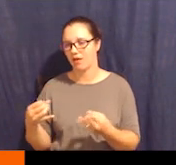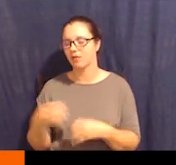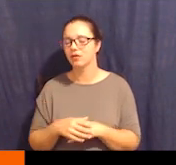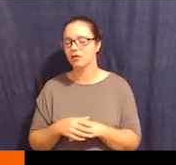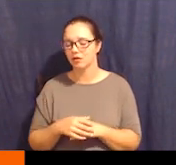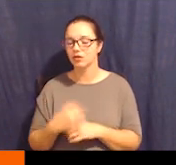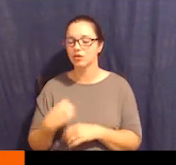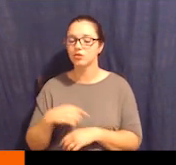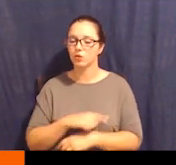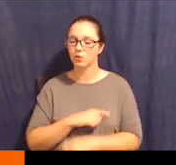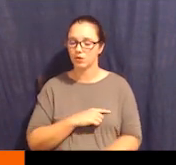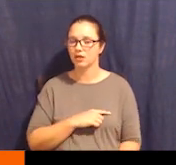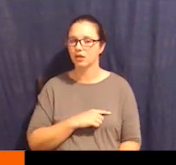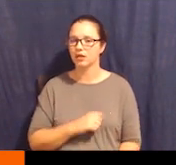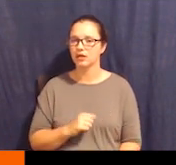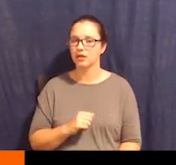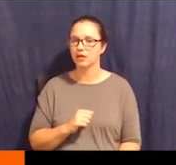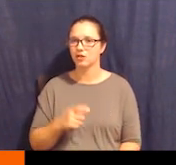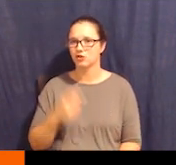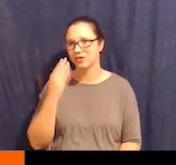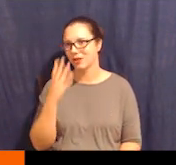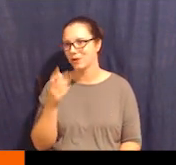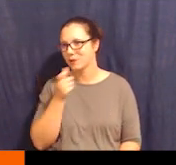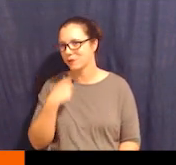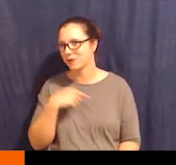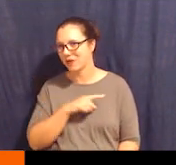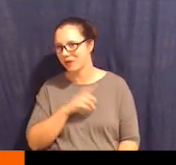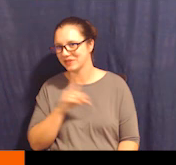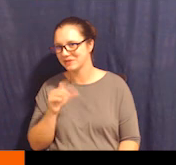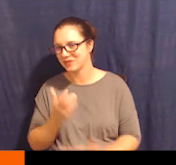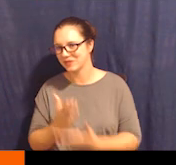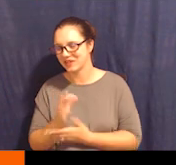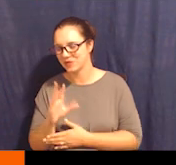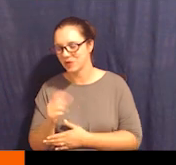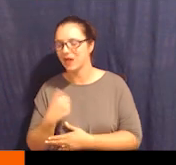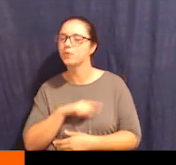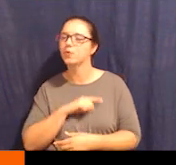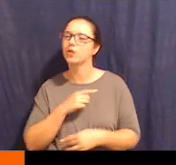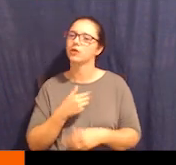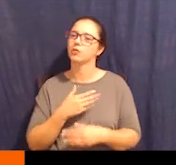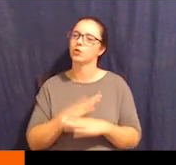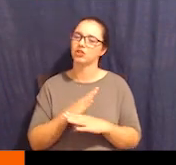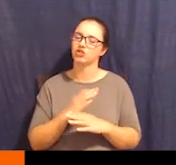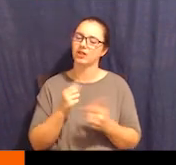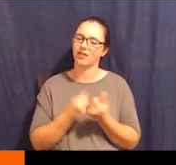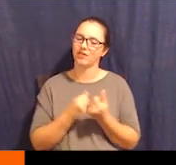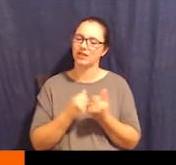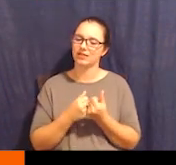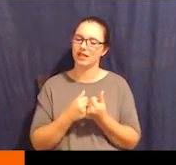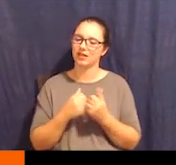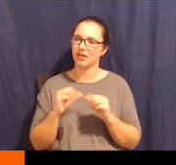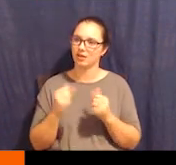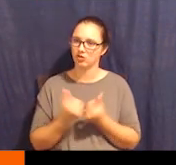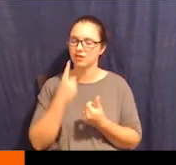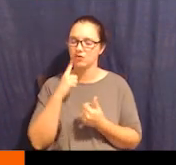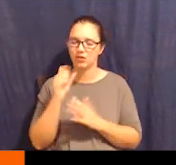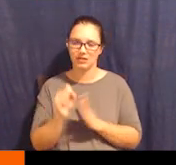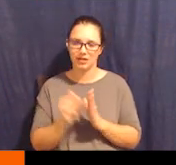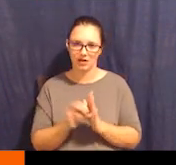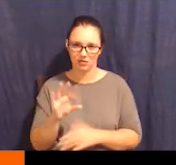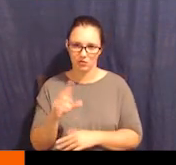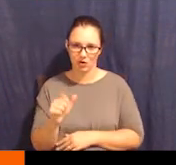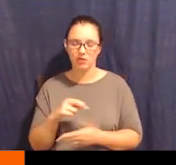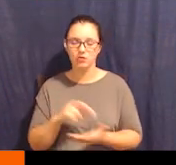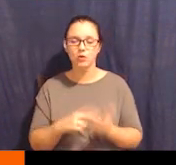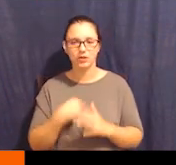Rights Florida. We are the Protection and Advocacy Agency for the state of Florida. So that means that we receive funds from the federal government to represent